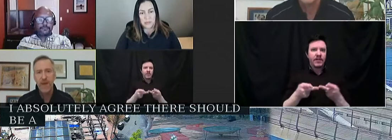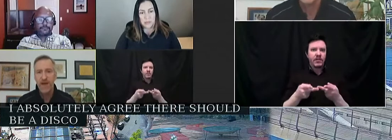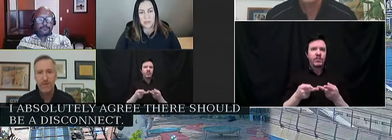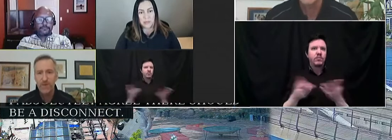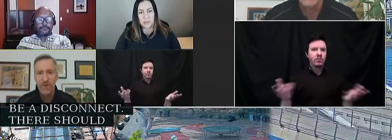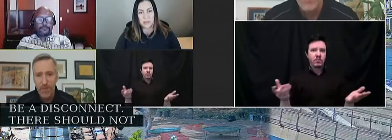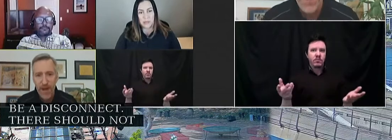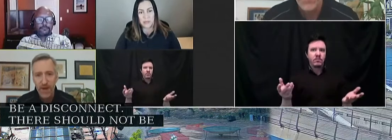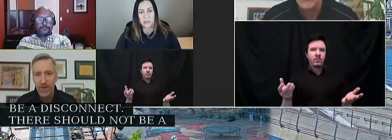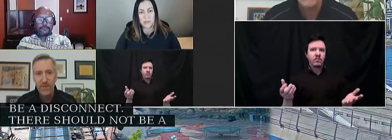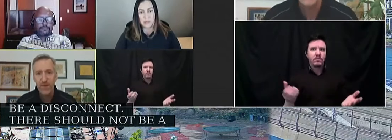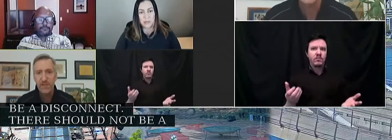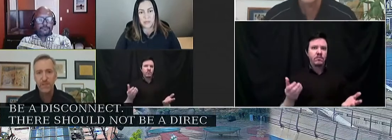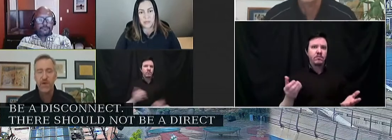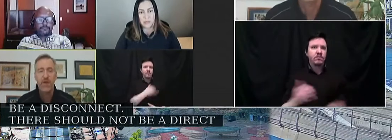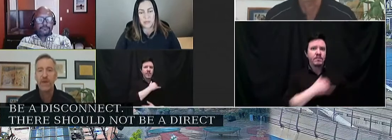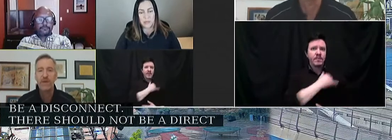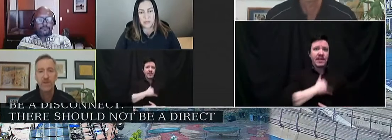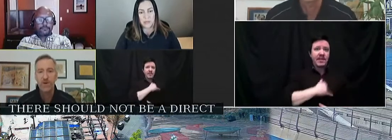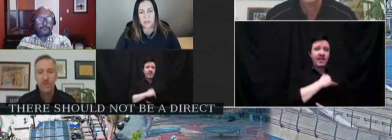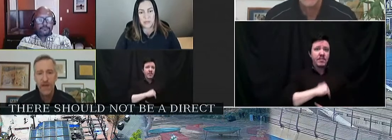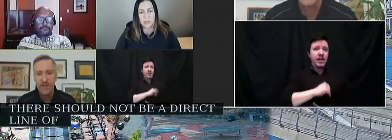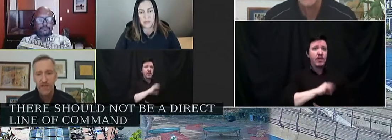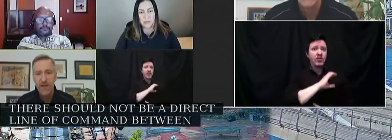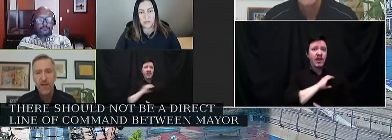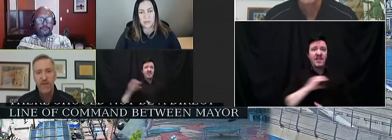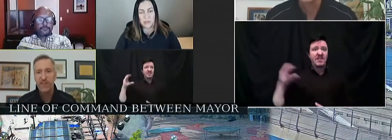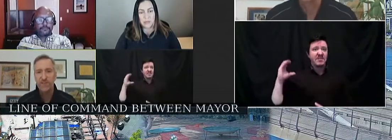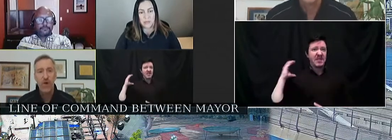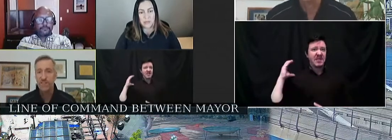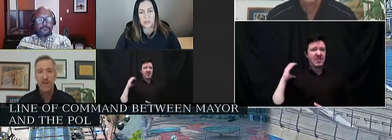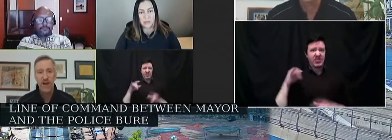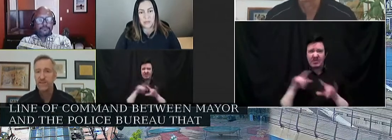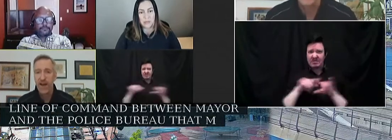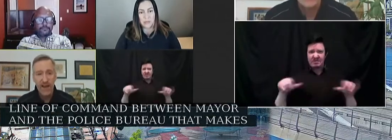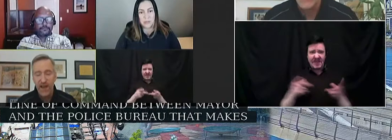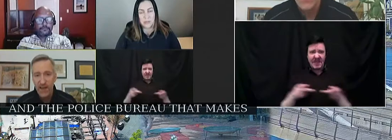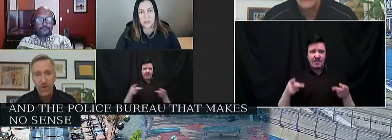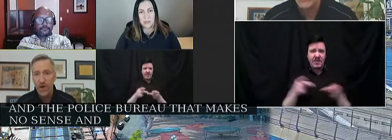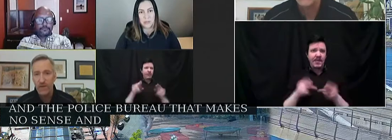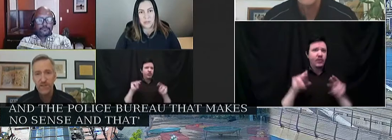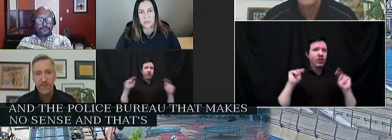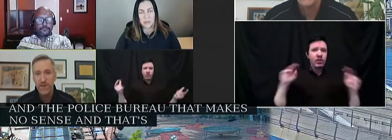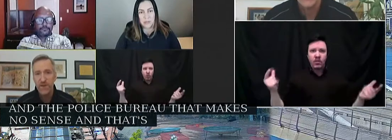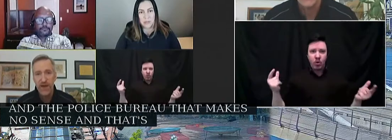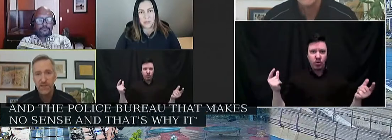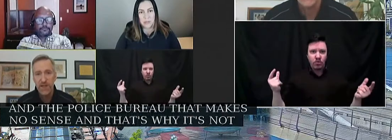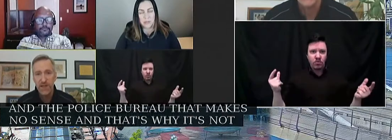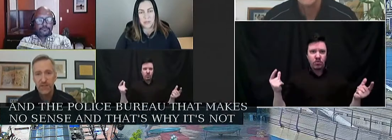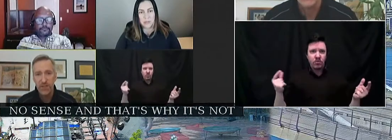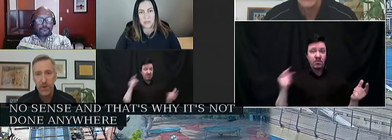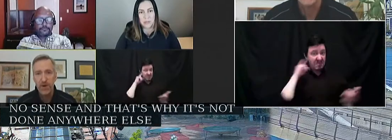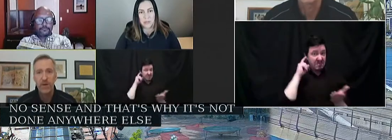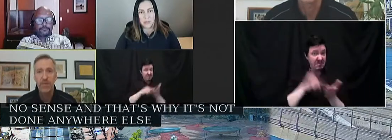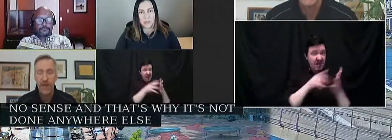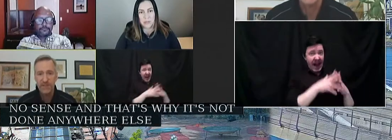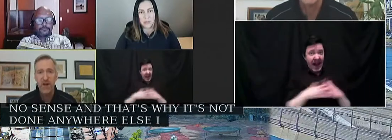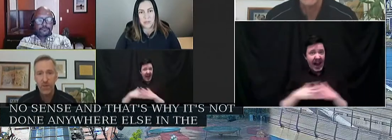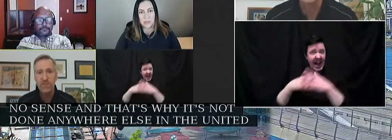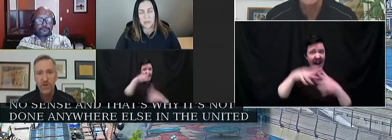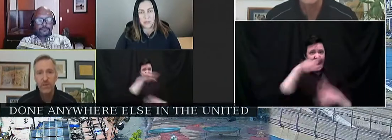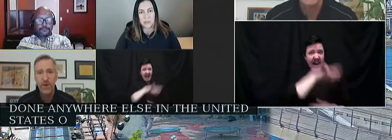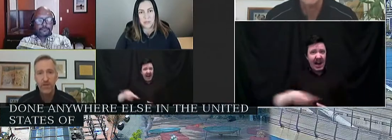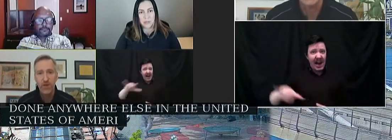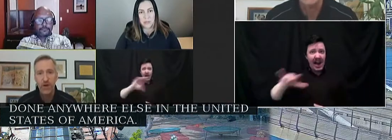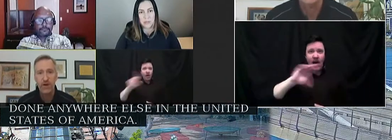line of command between the mayor and the police bureau. That makes no sense. And that's why it's not done anywhere else in the United States of America. But